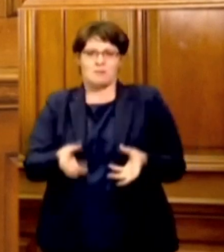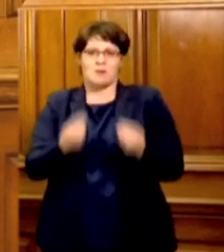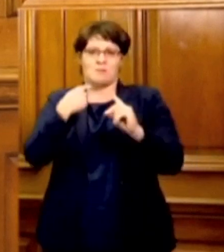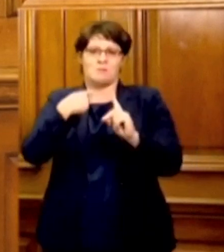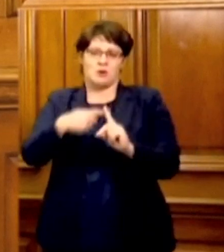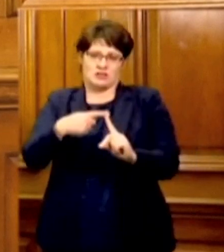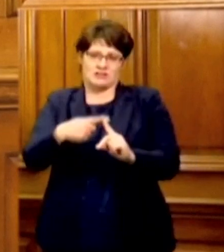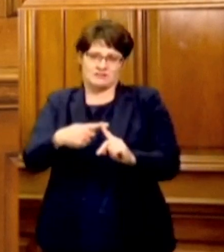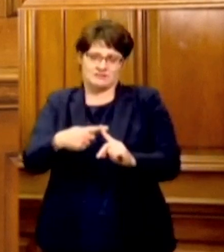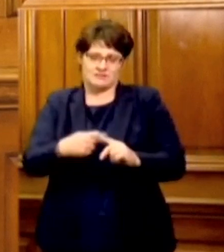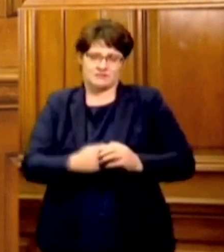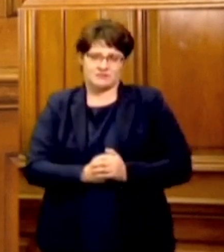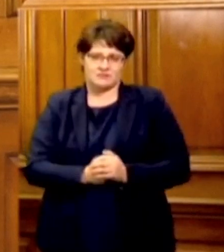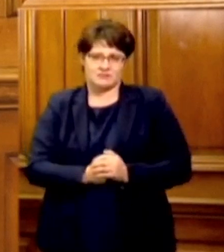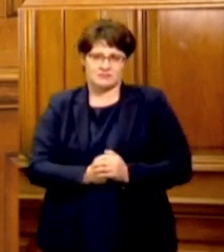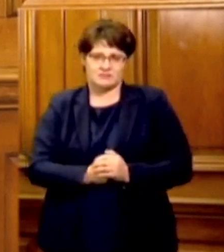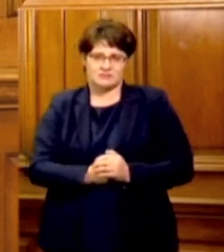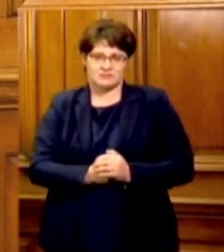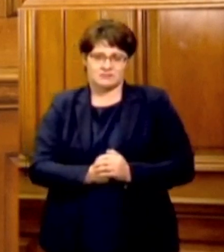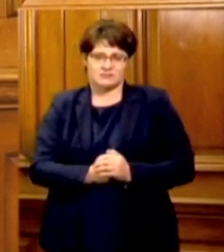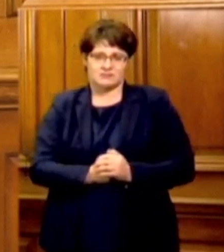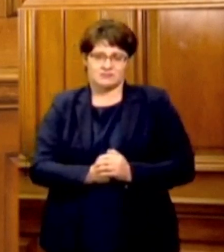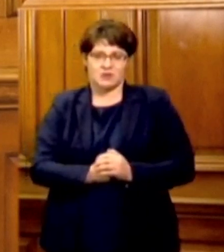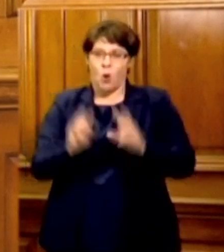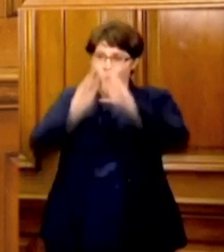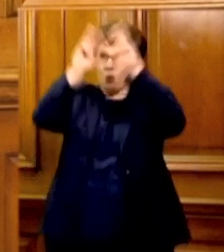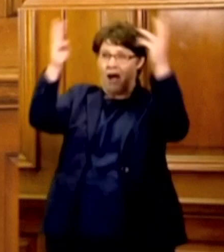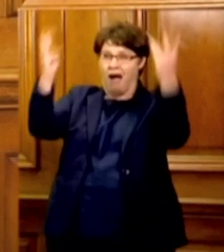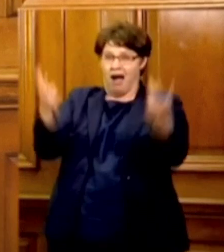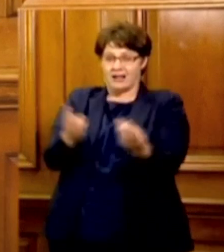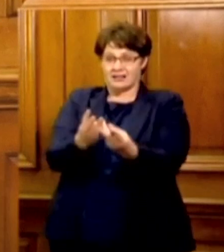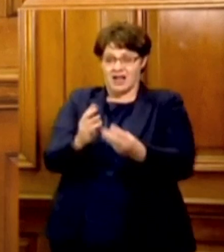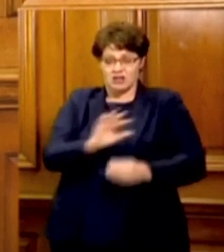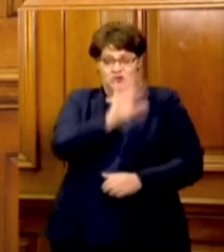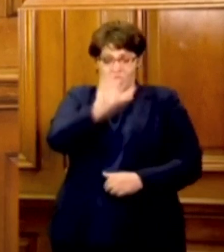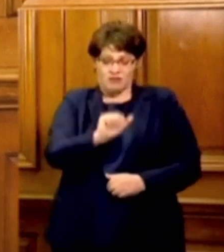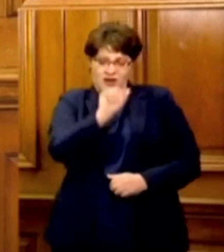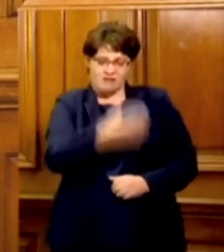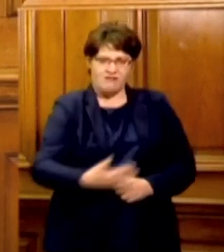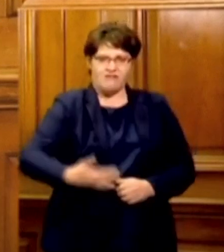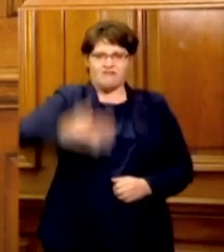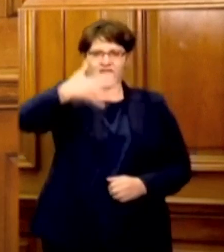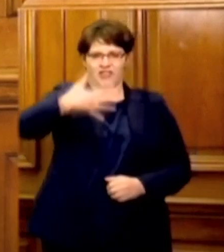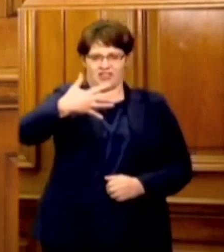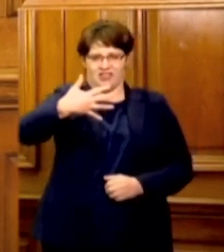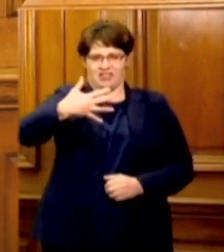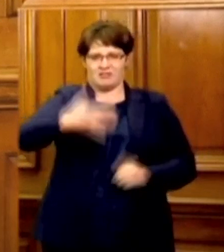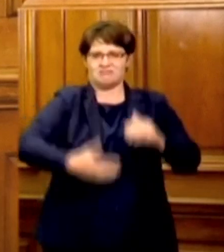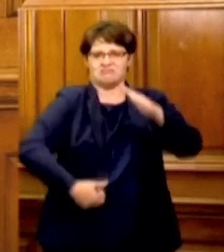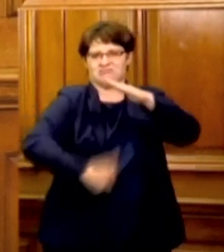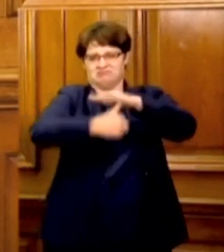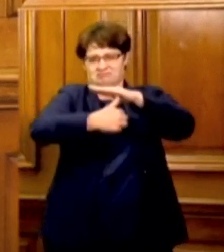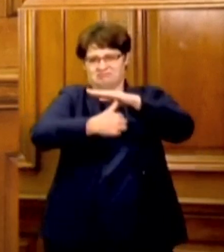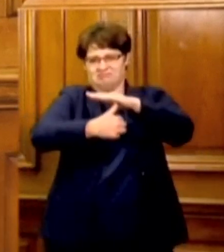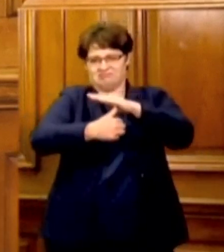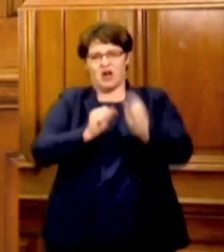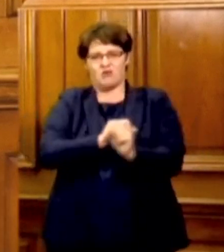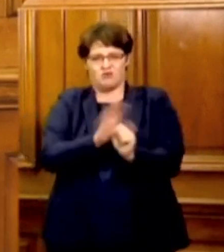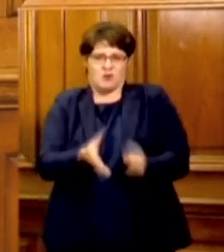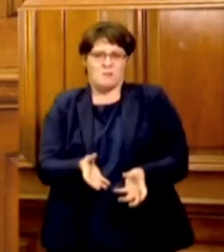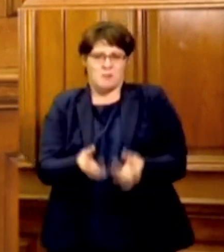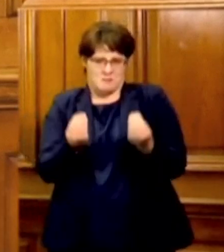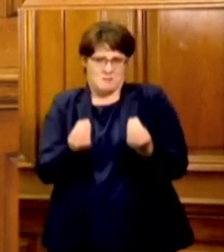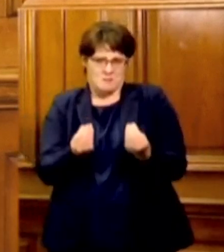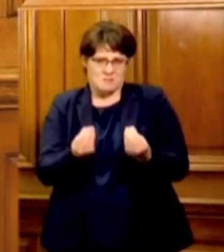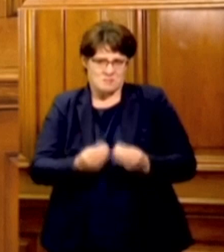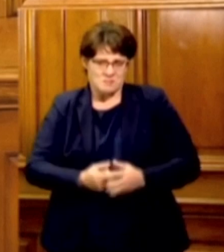South Africa now has the fifth highest number of confirmed corona cases in the whole